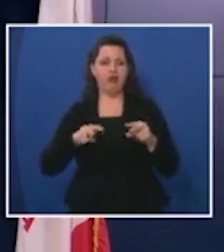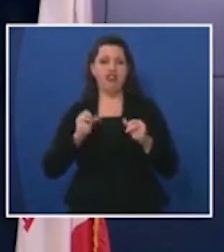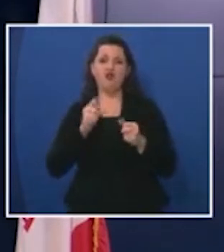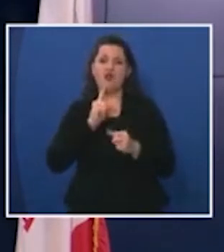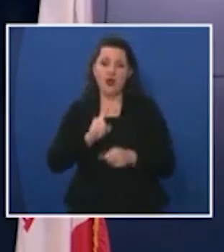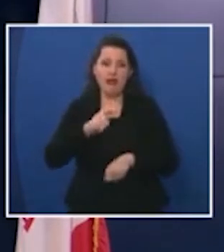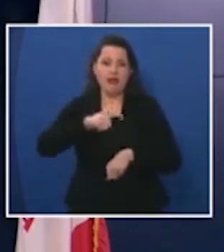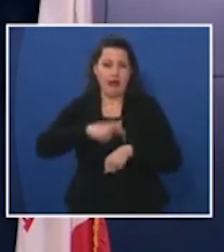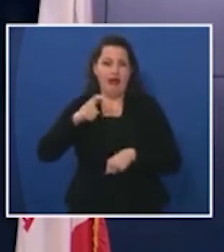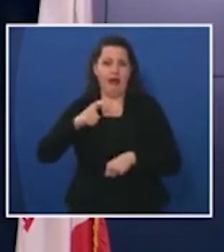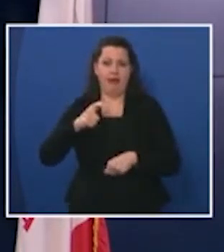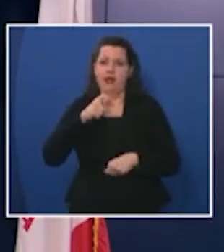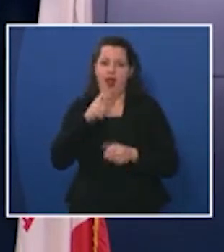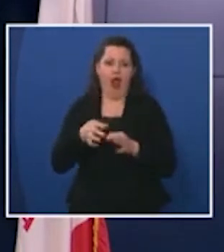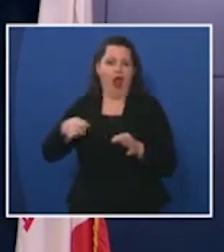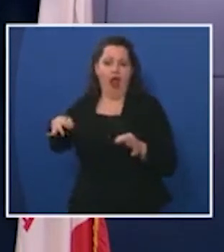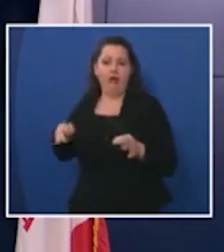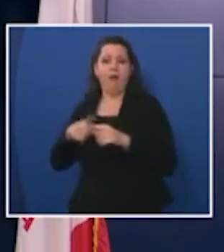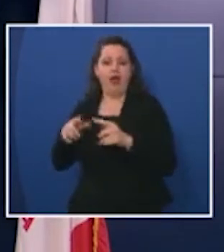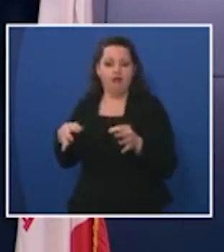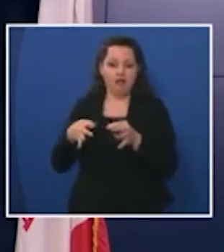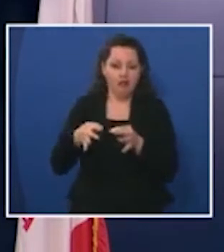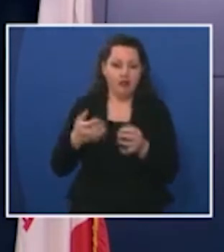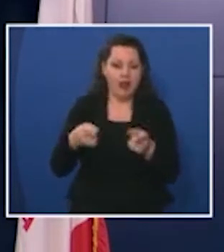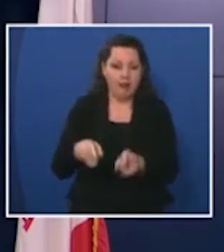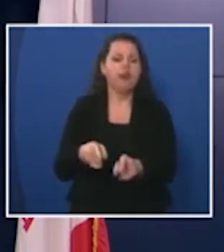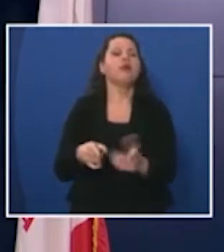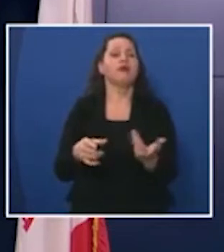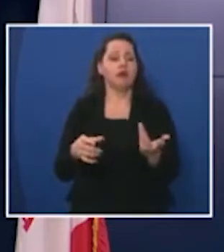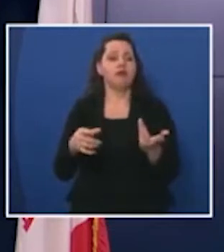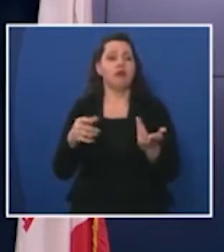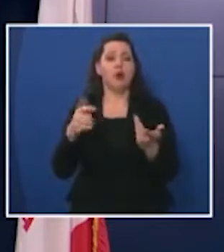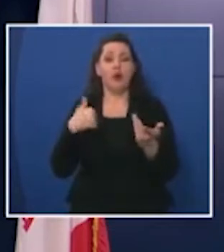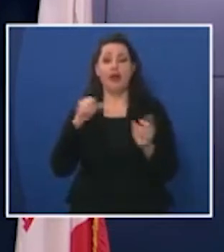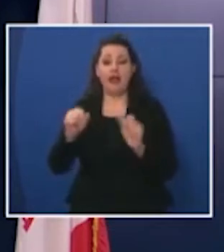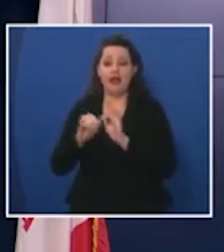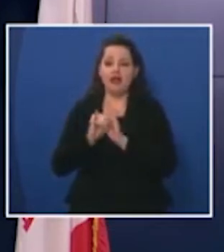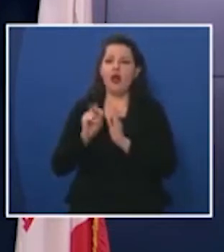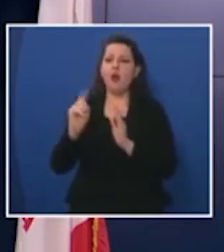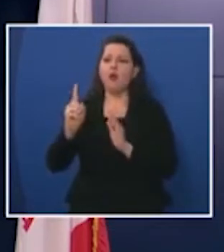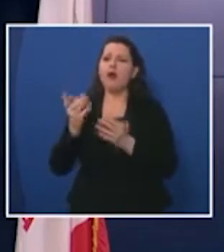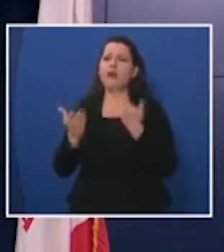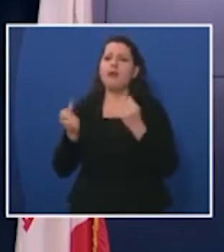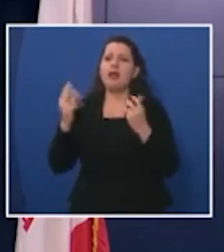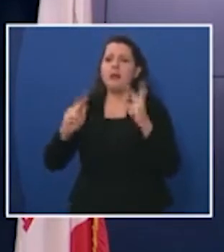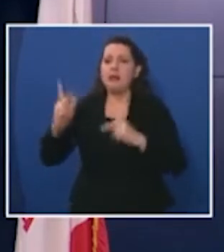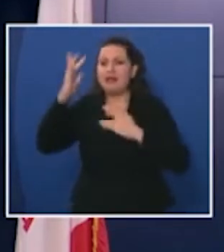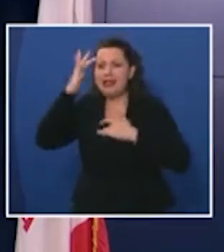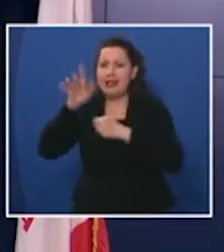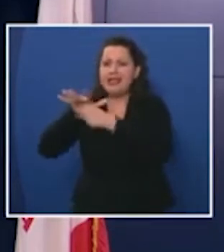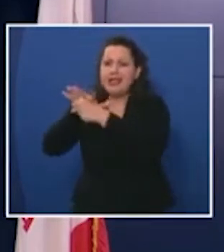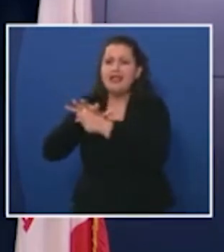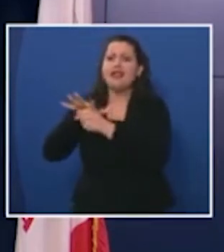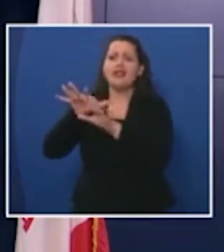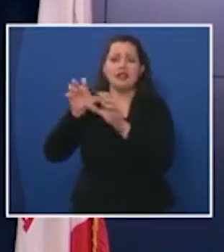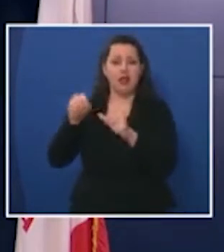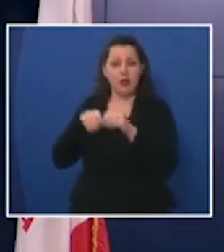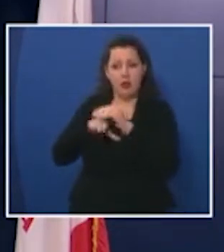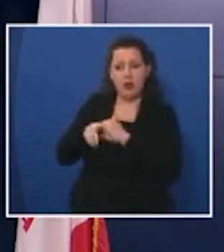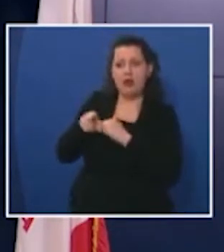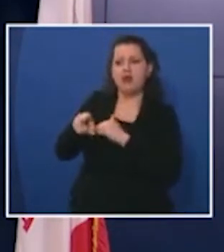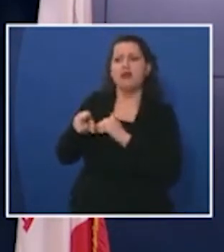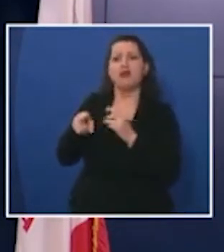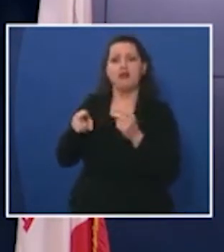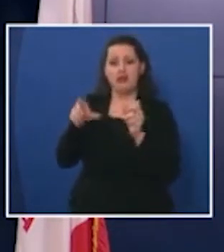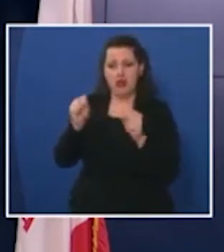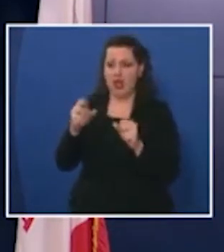real time so we can identify what could potentially be some hot spots or see kind of a cluster of activity so we can get in there and